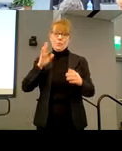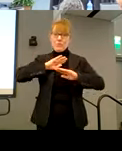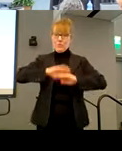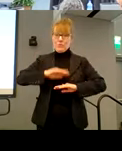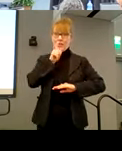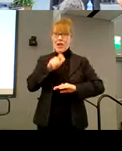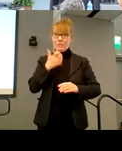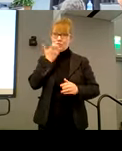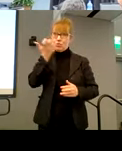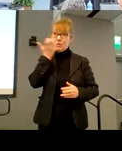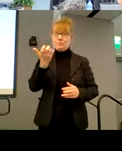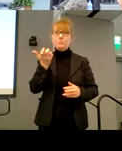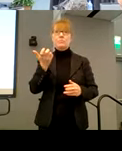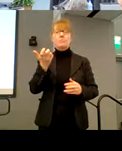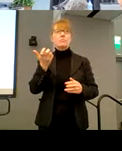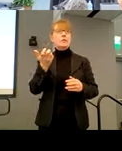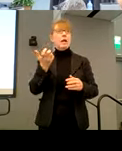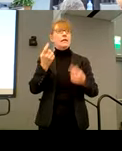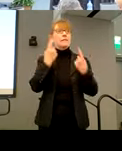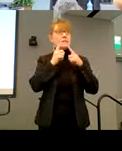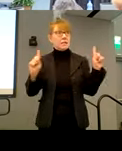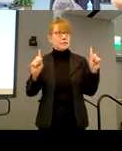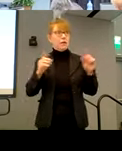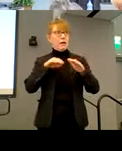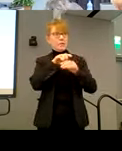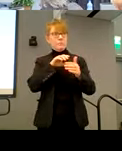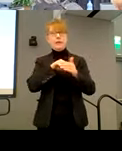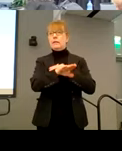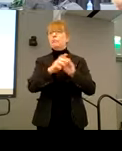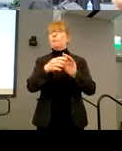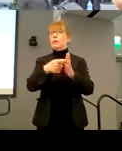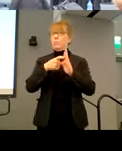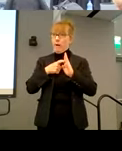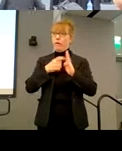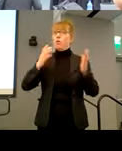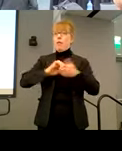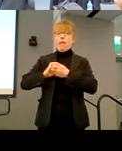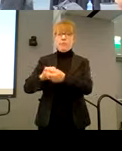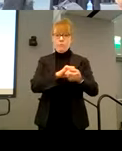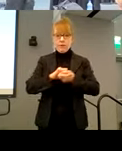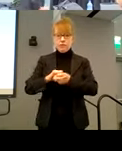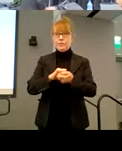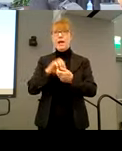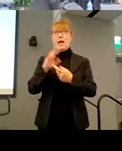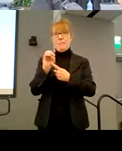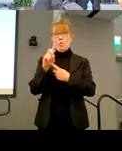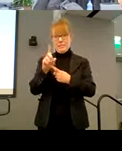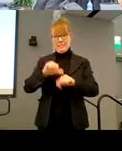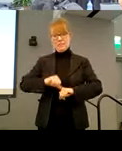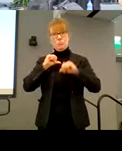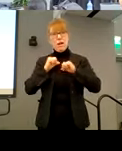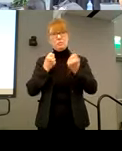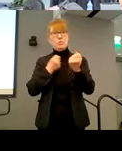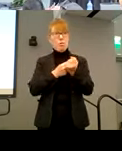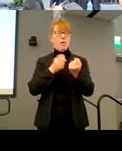successful accessibility requires collaboration and engagement on the local level. Uh, MOD is proud to support Massachusetts, uh, cities and